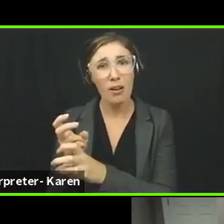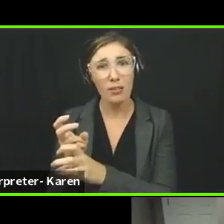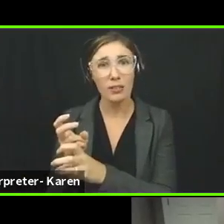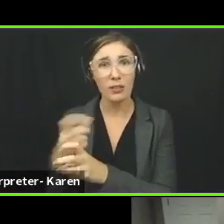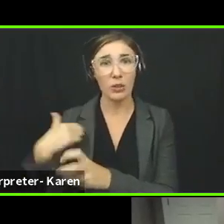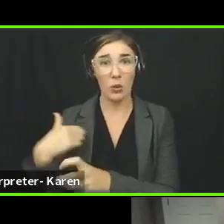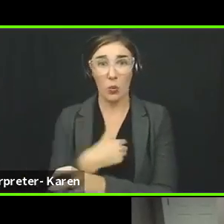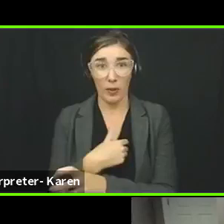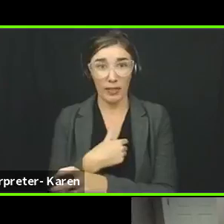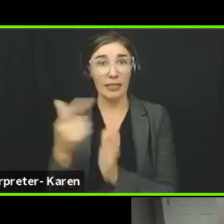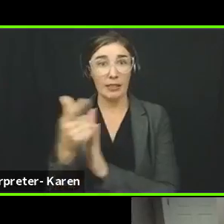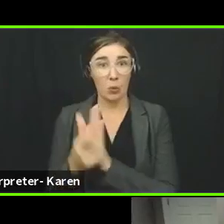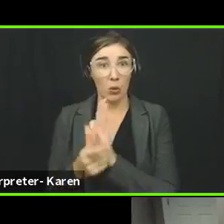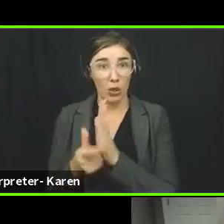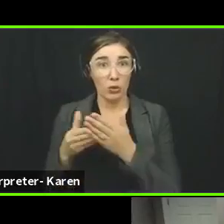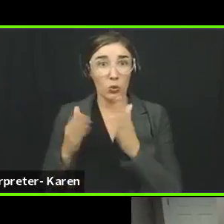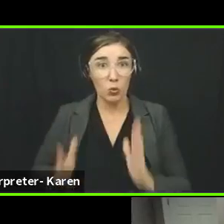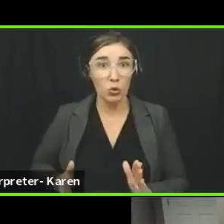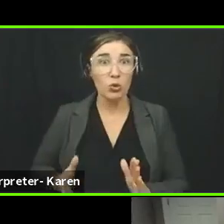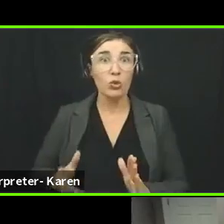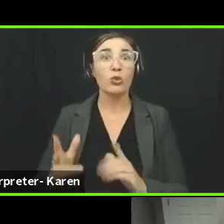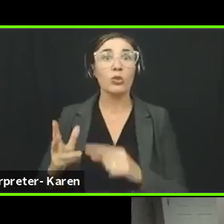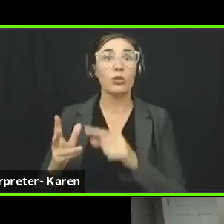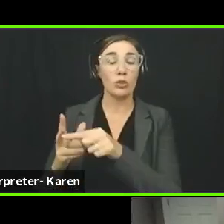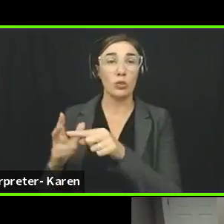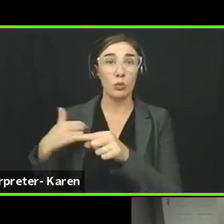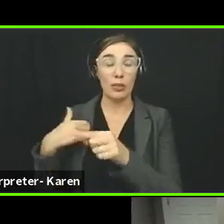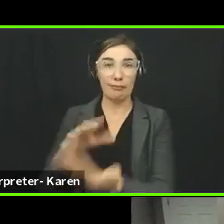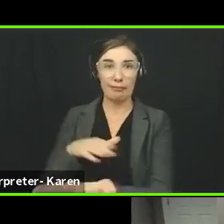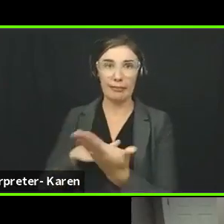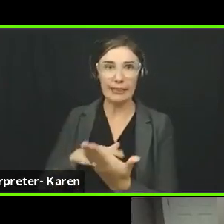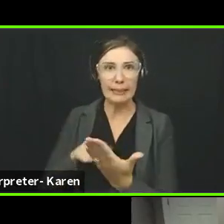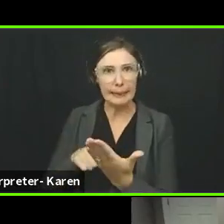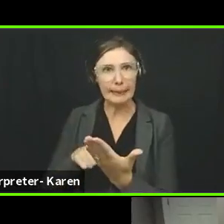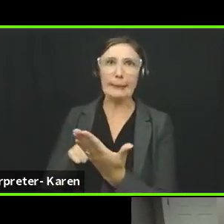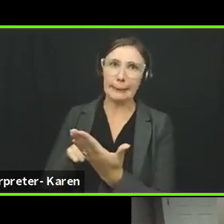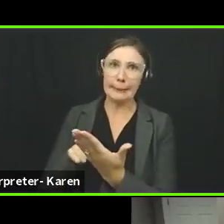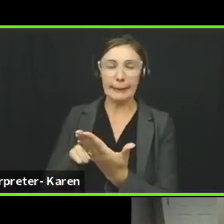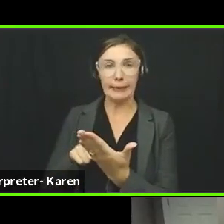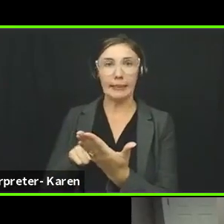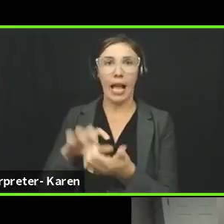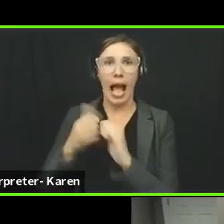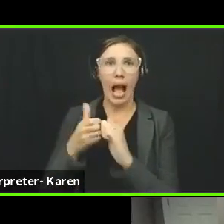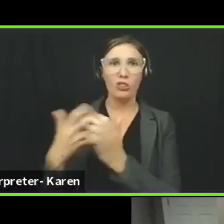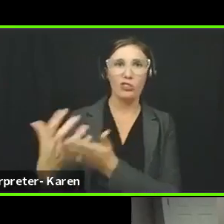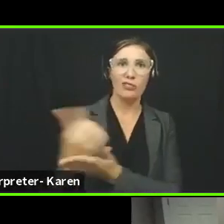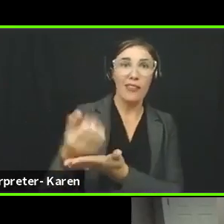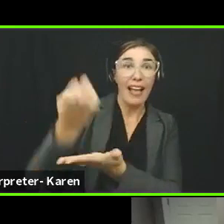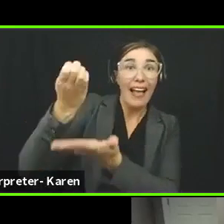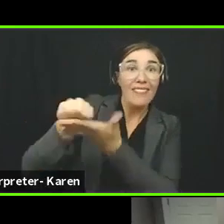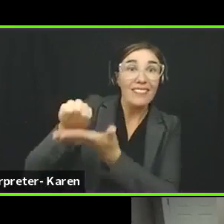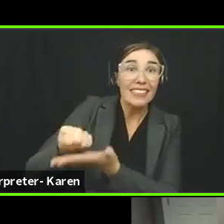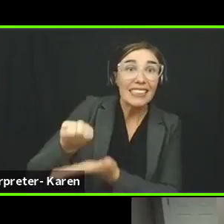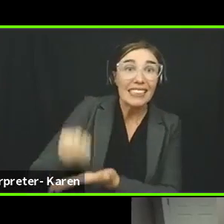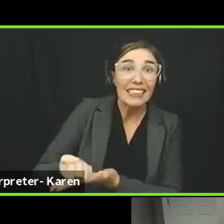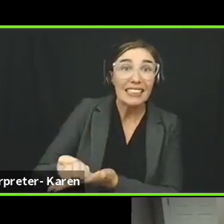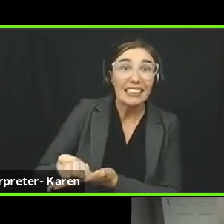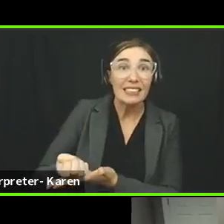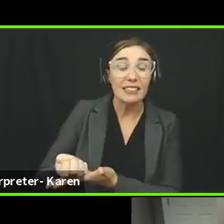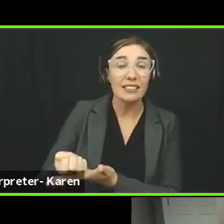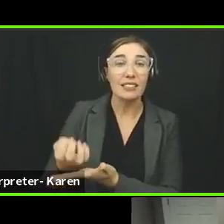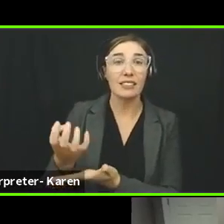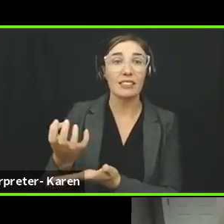prosecutors face in terms of how to how to get enough evidence to prosecute them. Not only